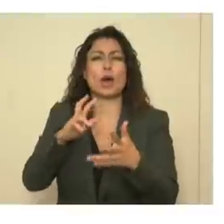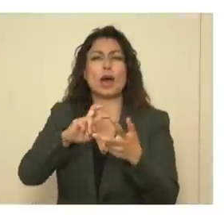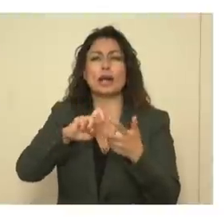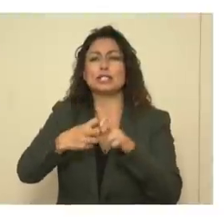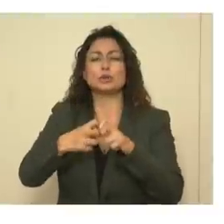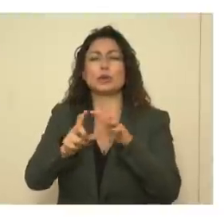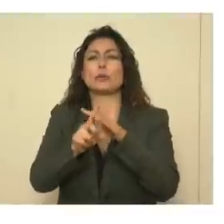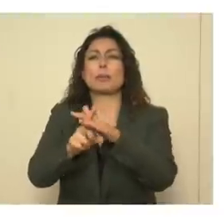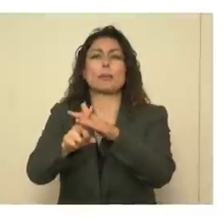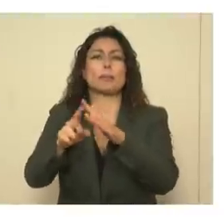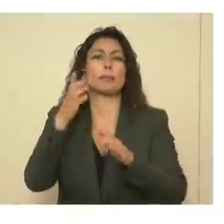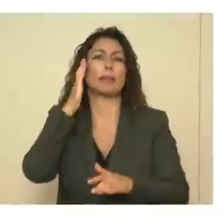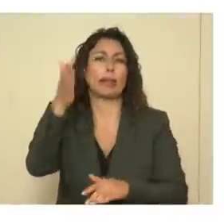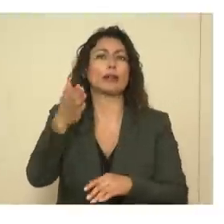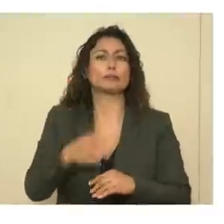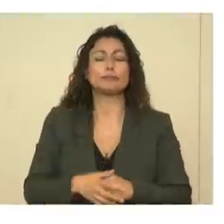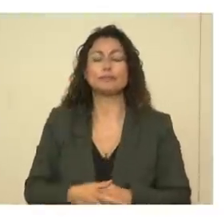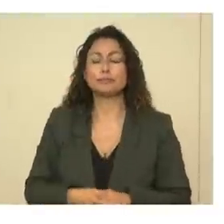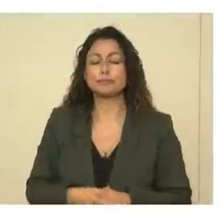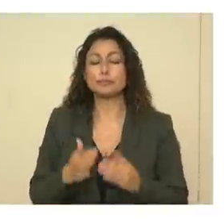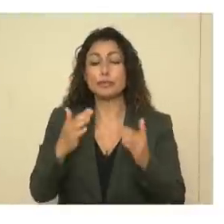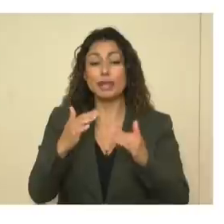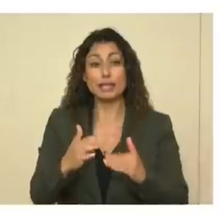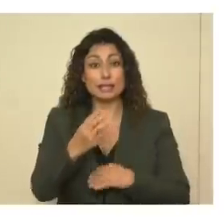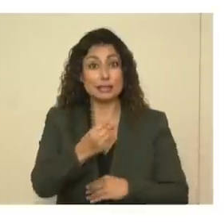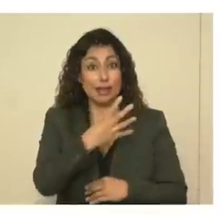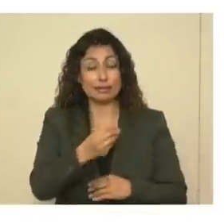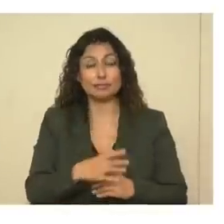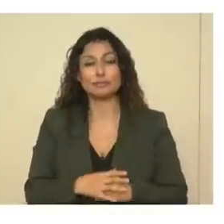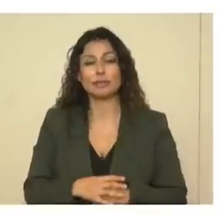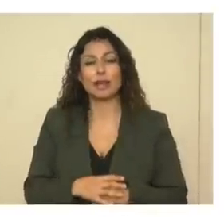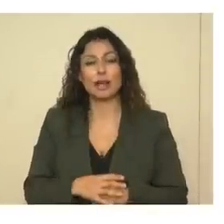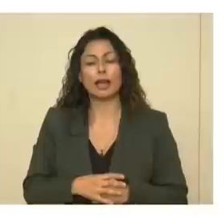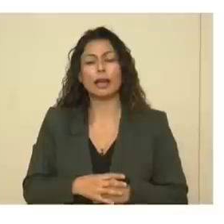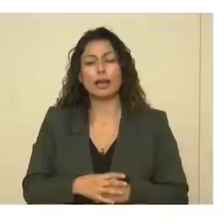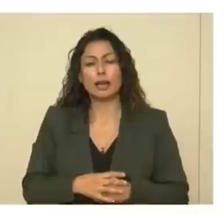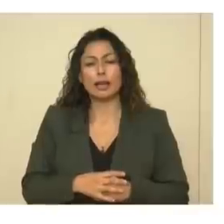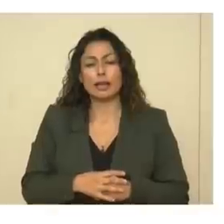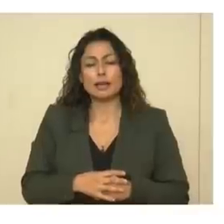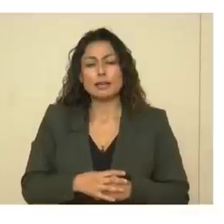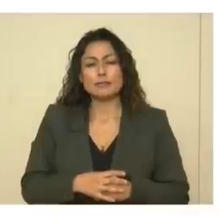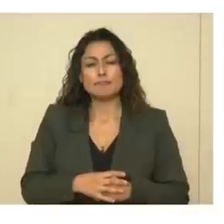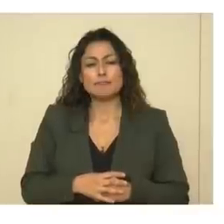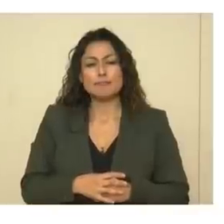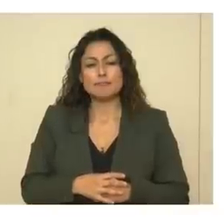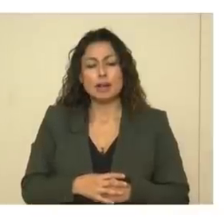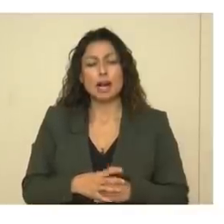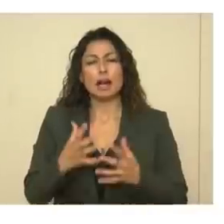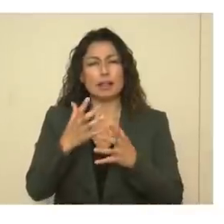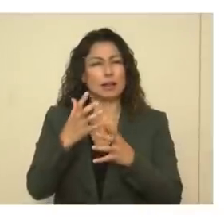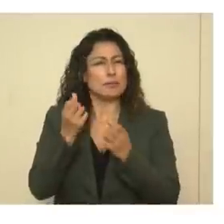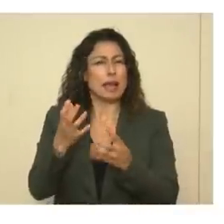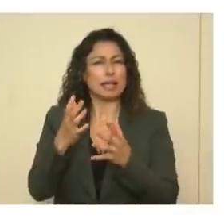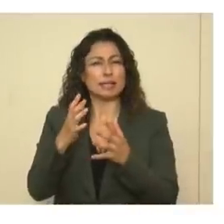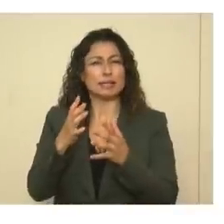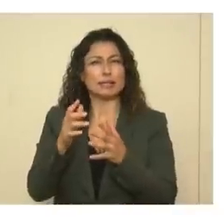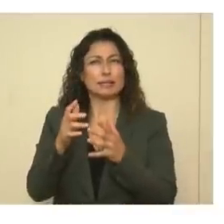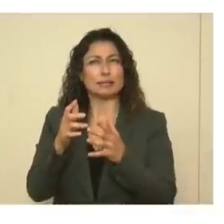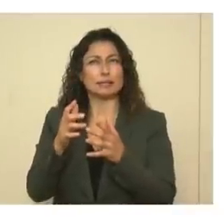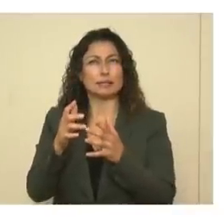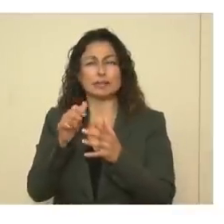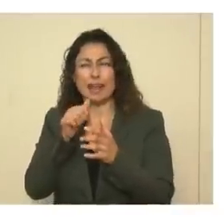come up later. The next slide. I've gotten a lot of text messages, not text messages,